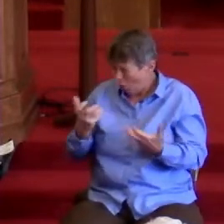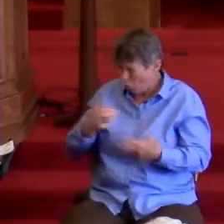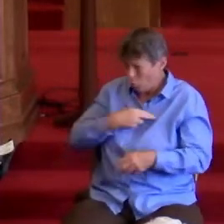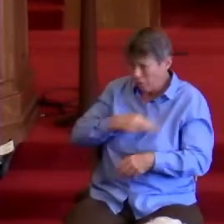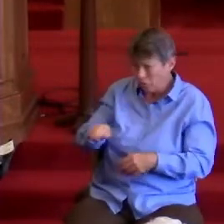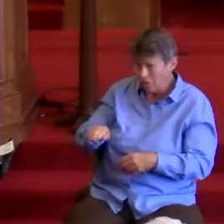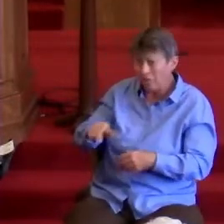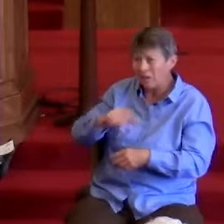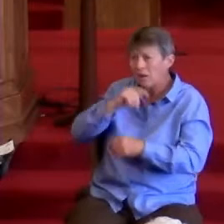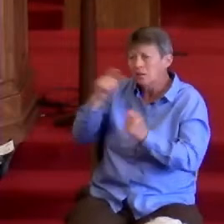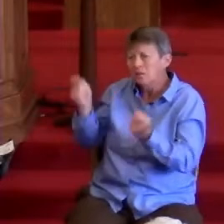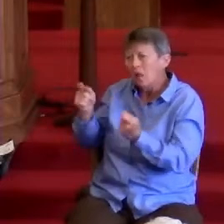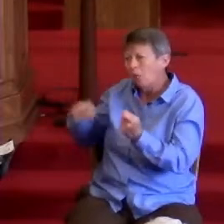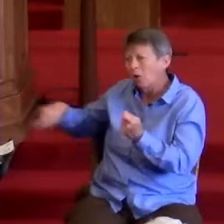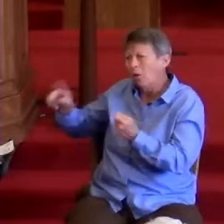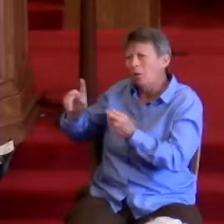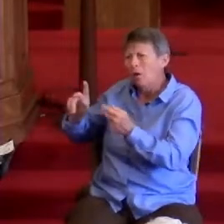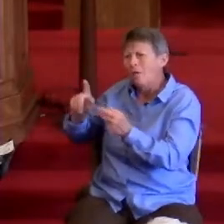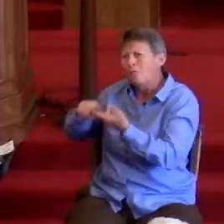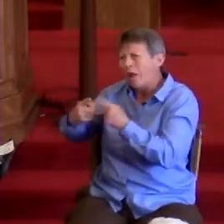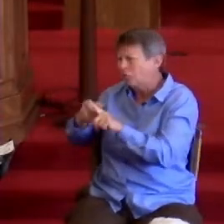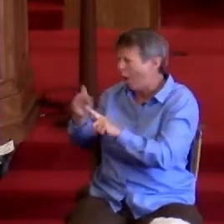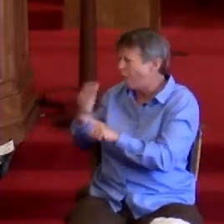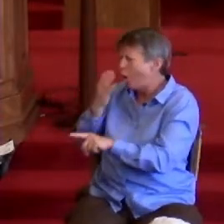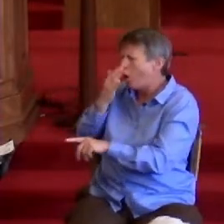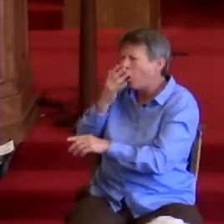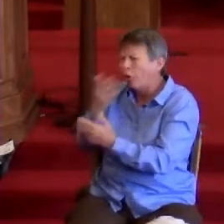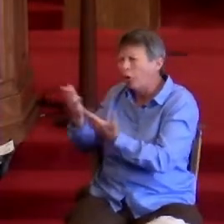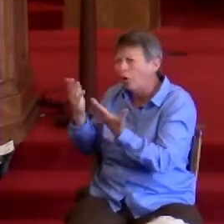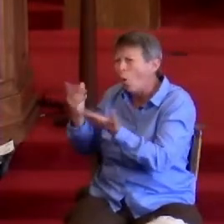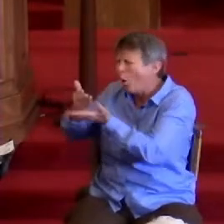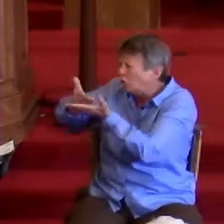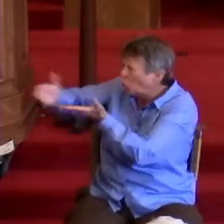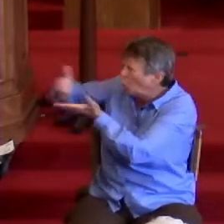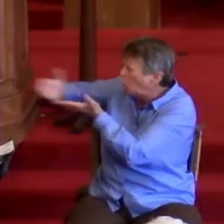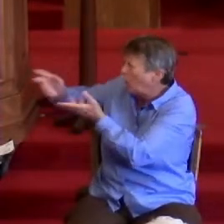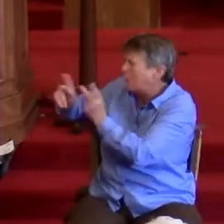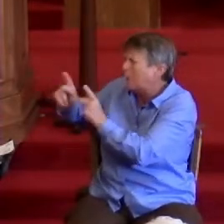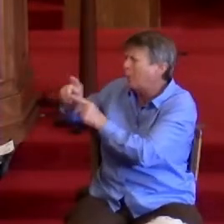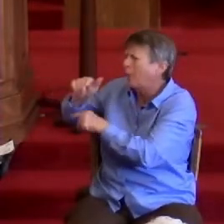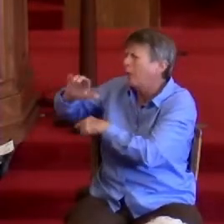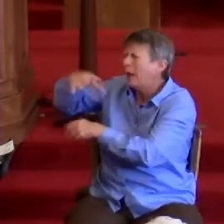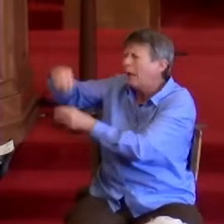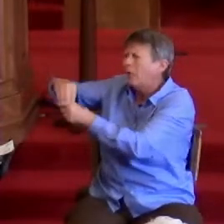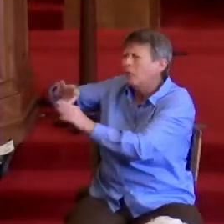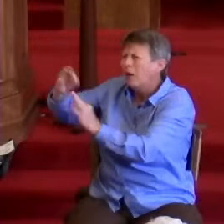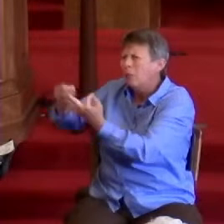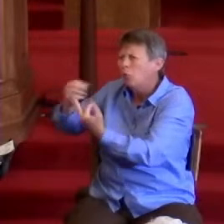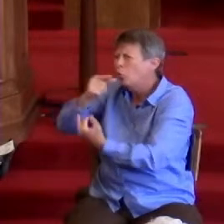their friends of color? Or that would exclude members of their families who are LGBTQ?